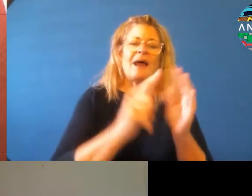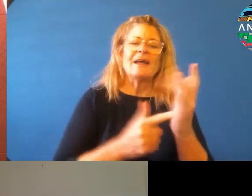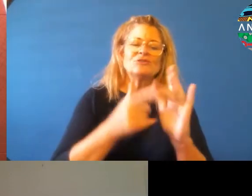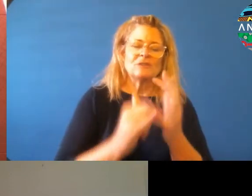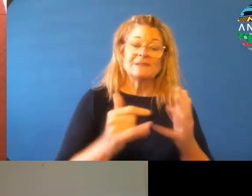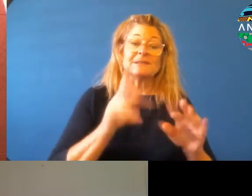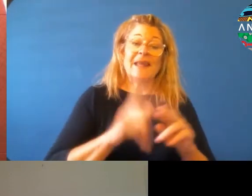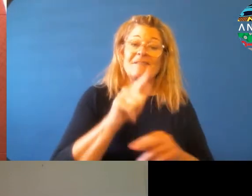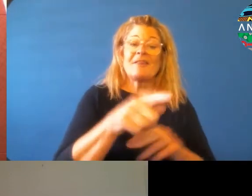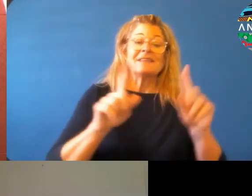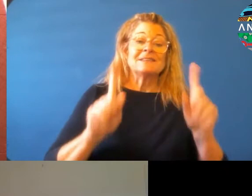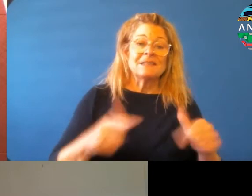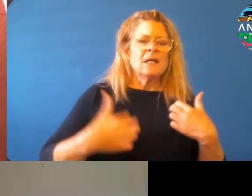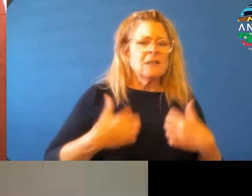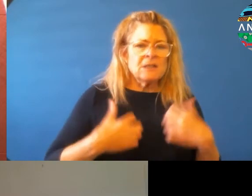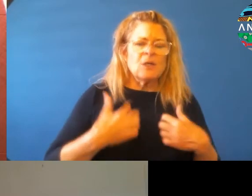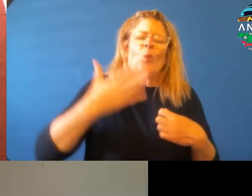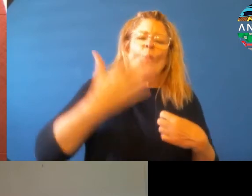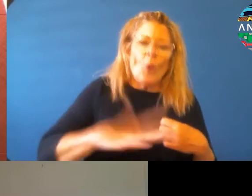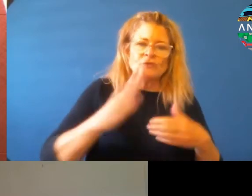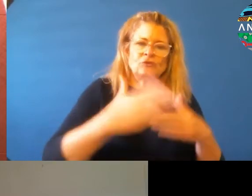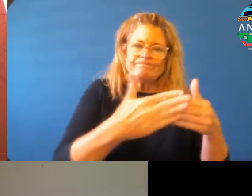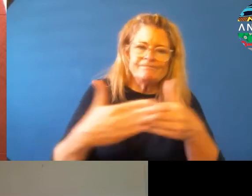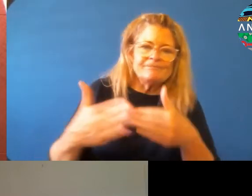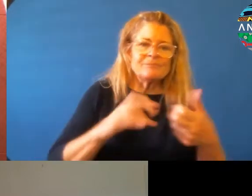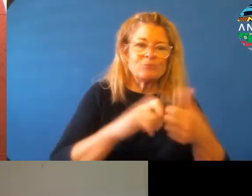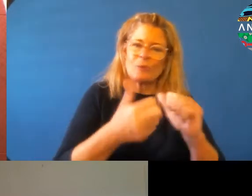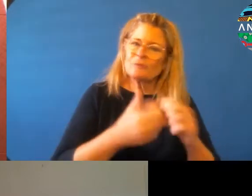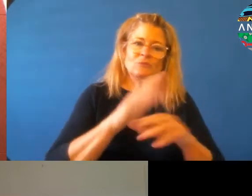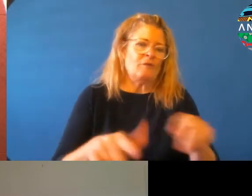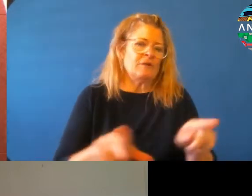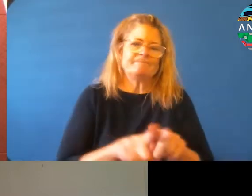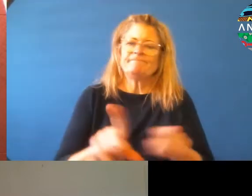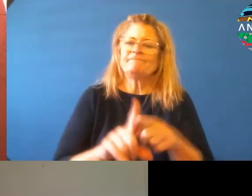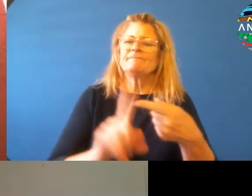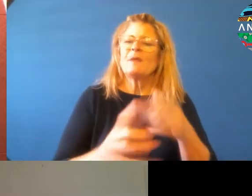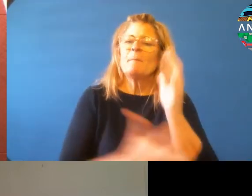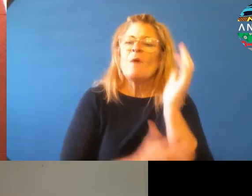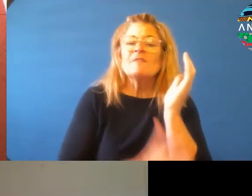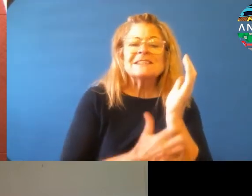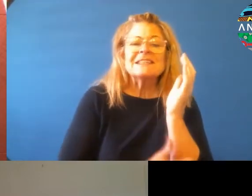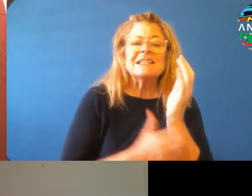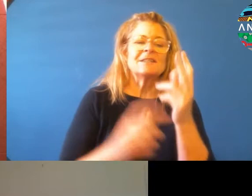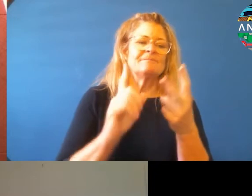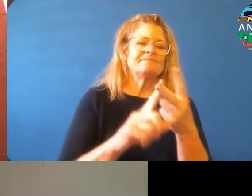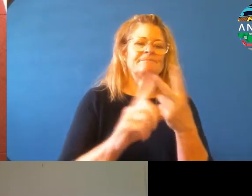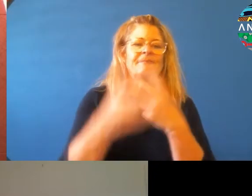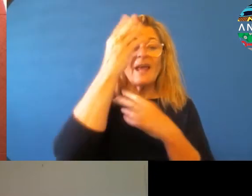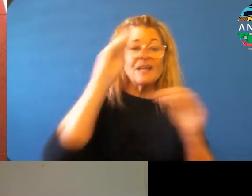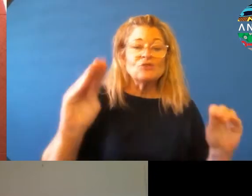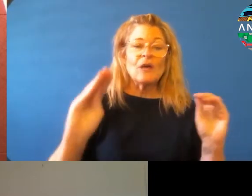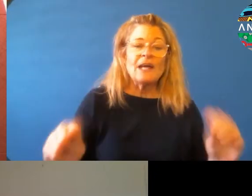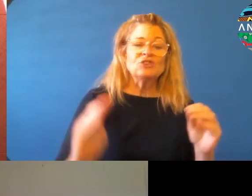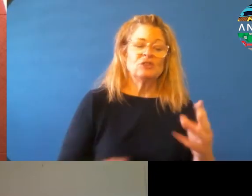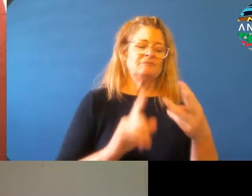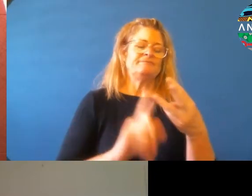of, um, poverty is one of them, poor education, high numbers of Māori in the